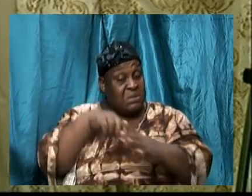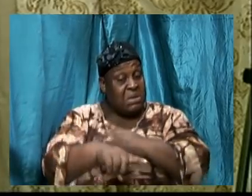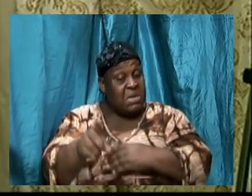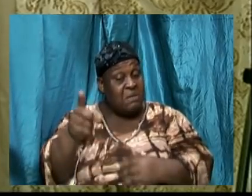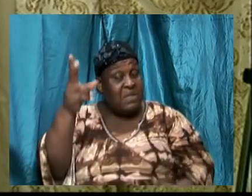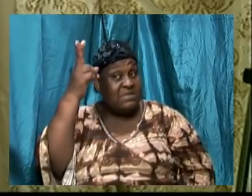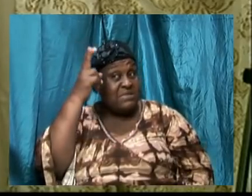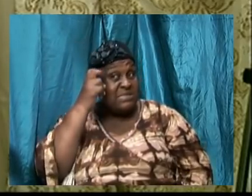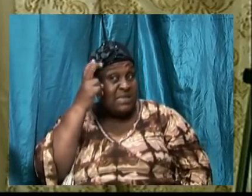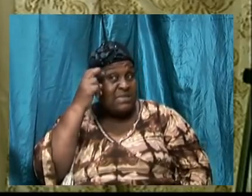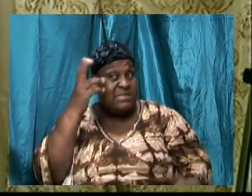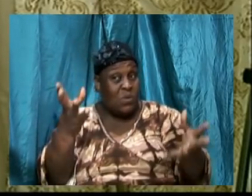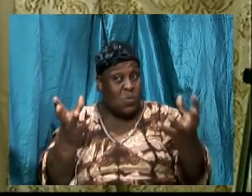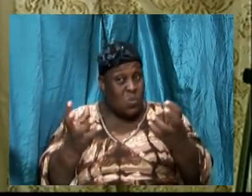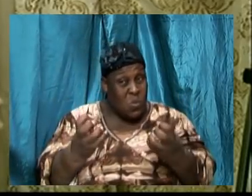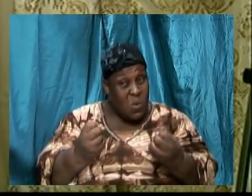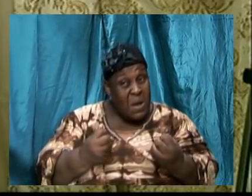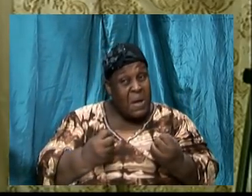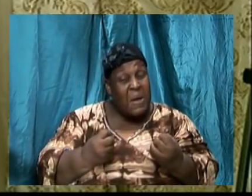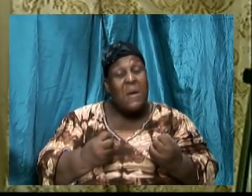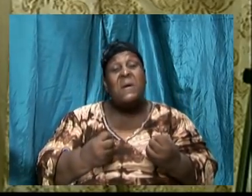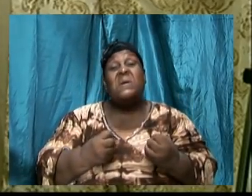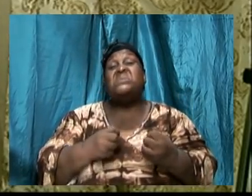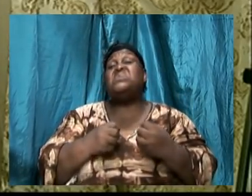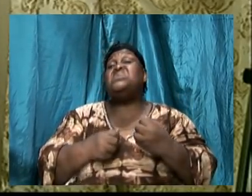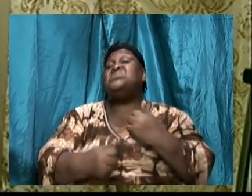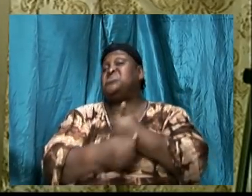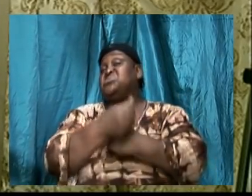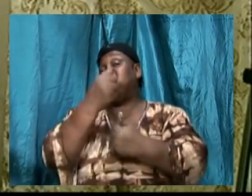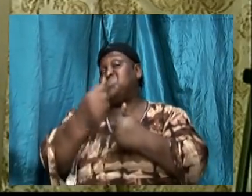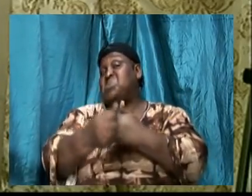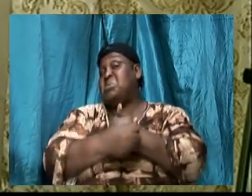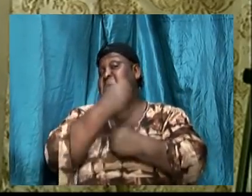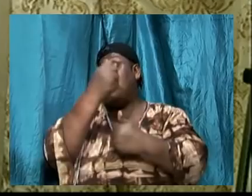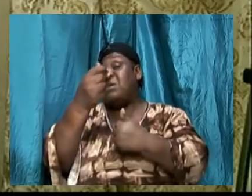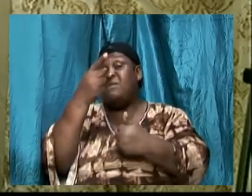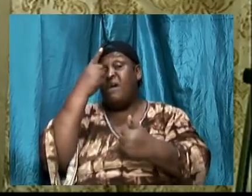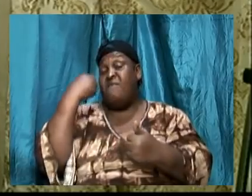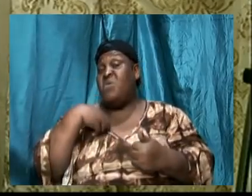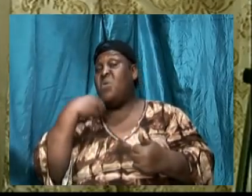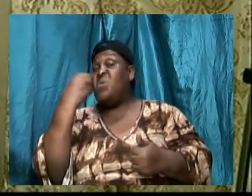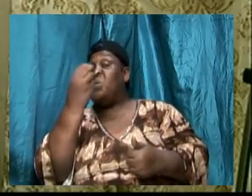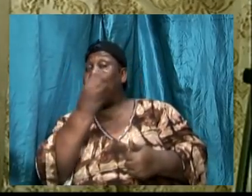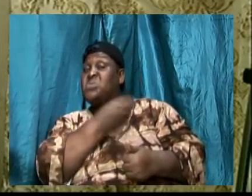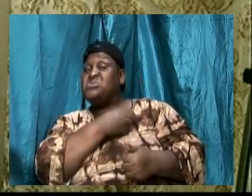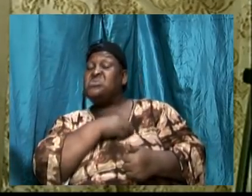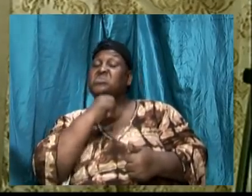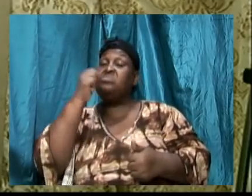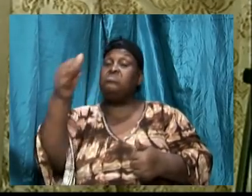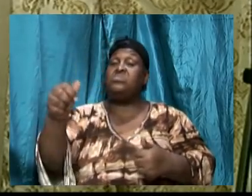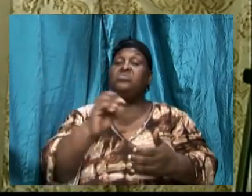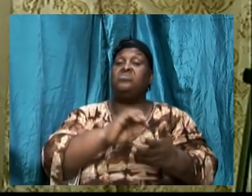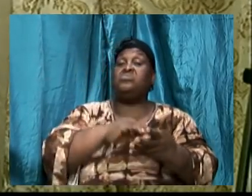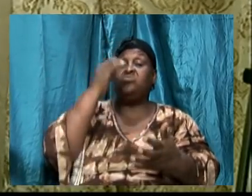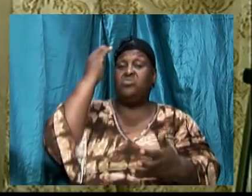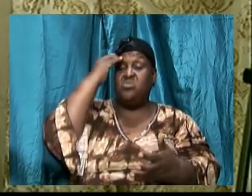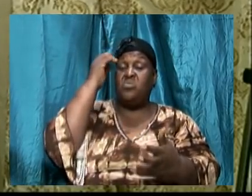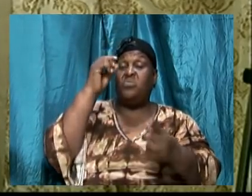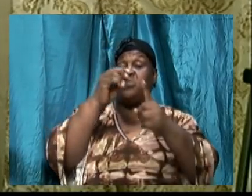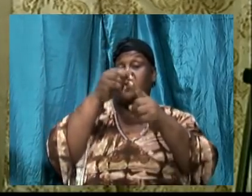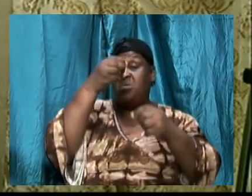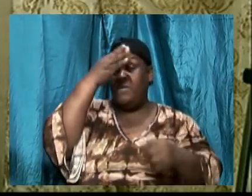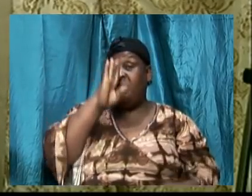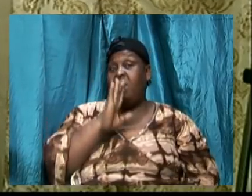and to undermine the word and to belittle the word, need to understand what is at play. And I'm telling